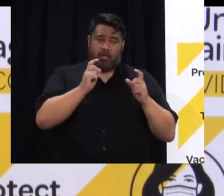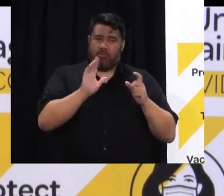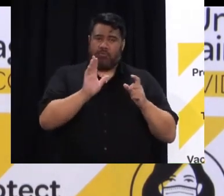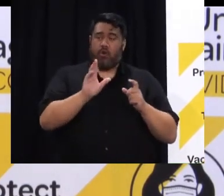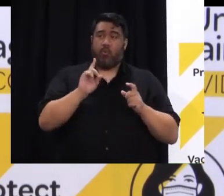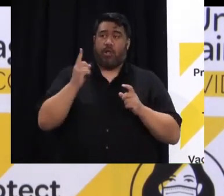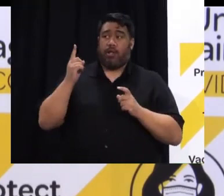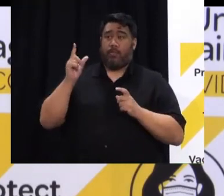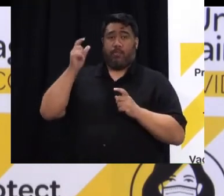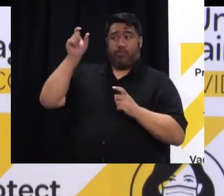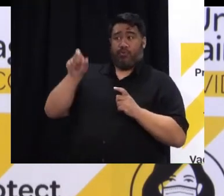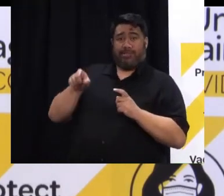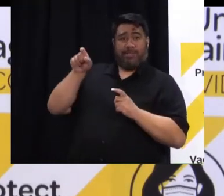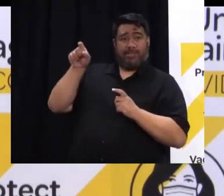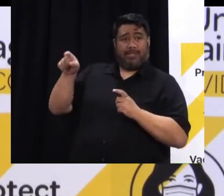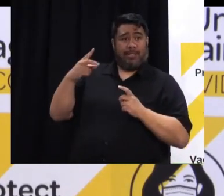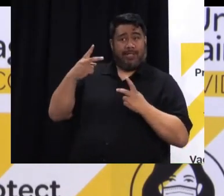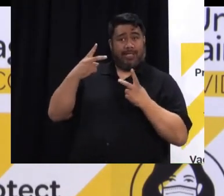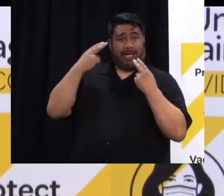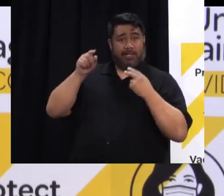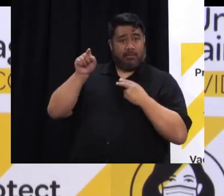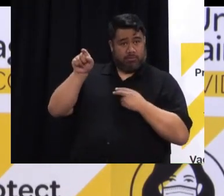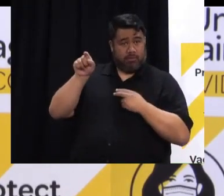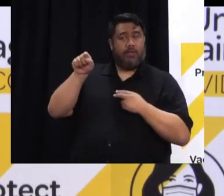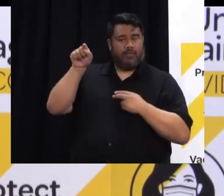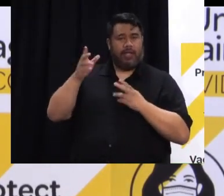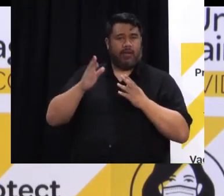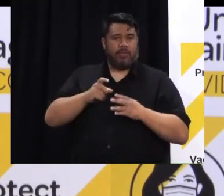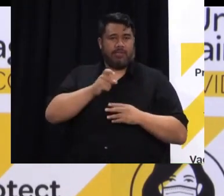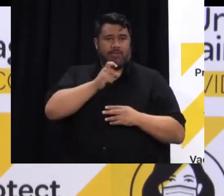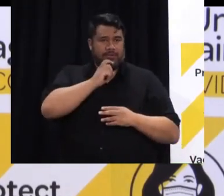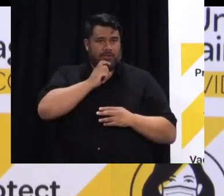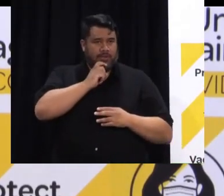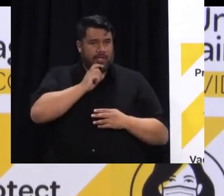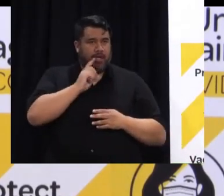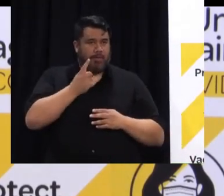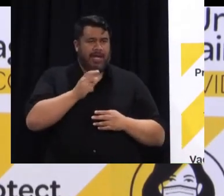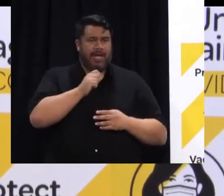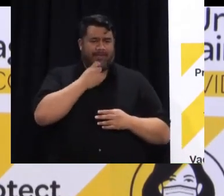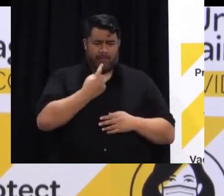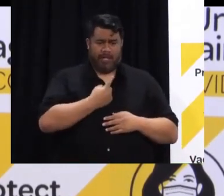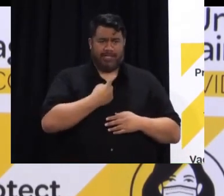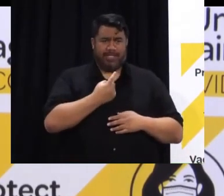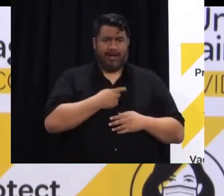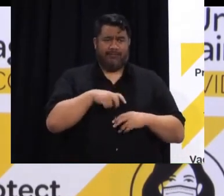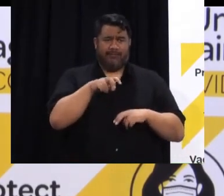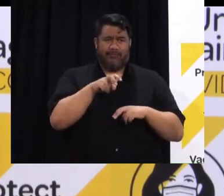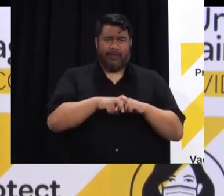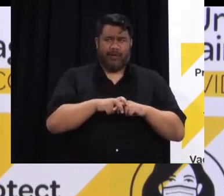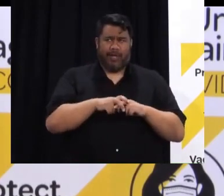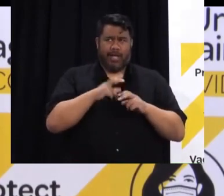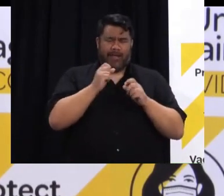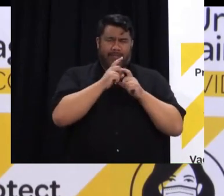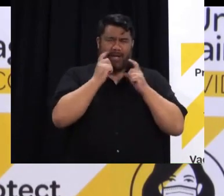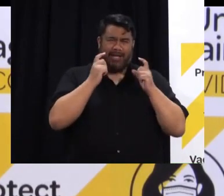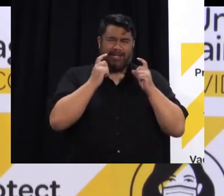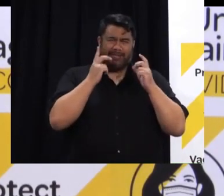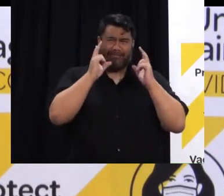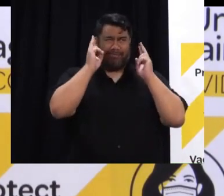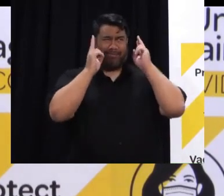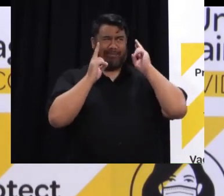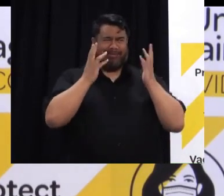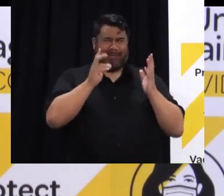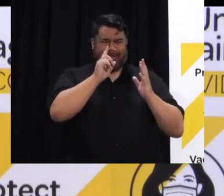I think it would be very hard to have your hair cut whatever gender you are. Are you doing a trim? Apparently. So Twitter says